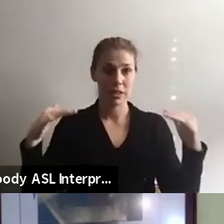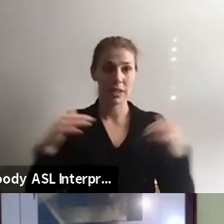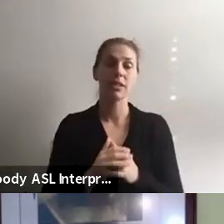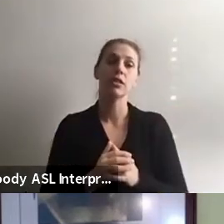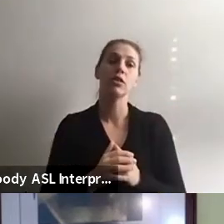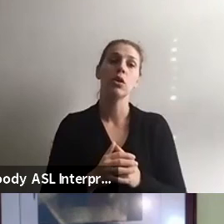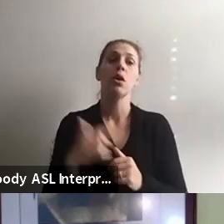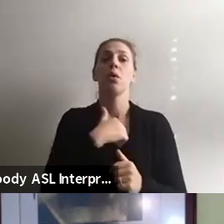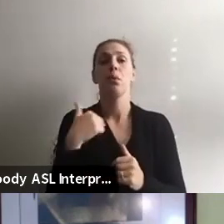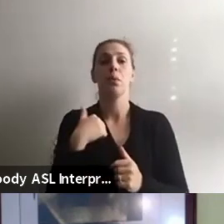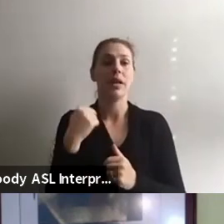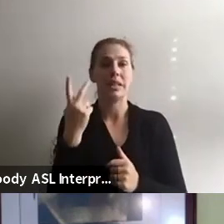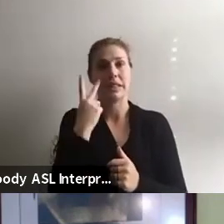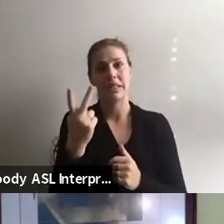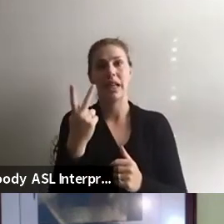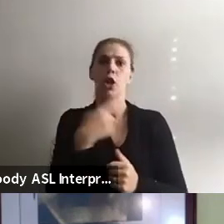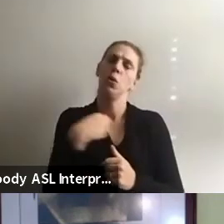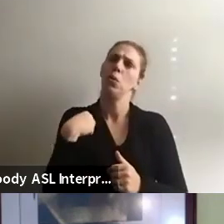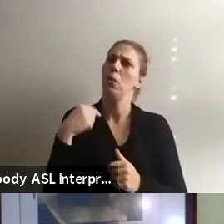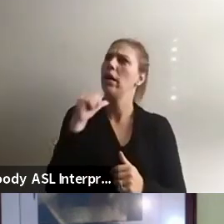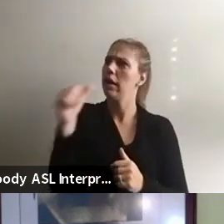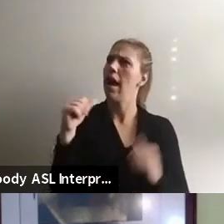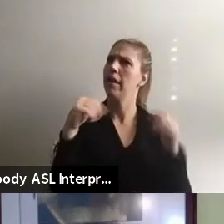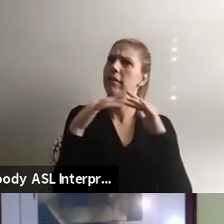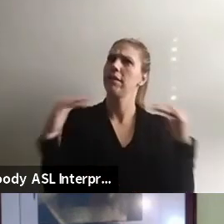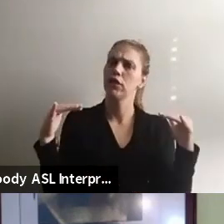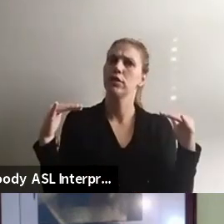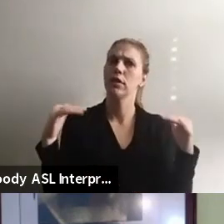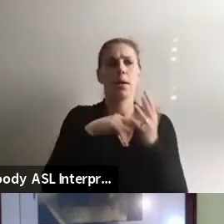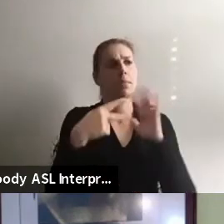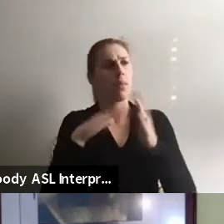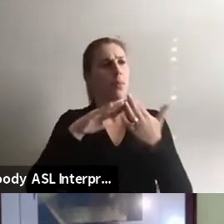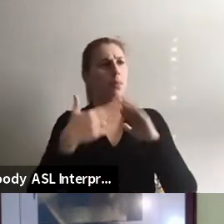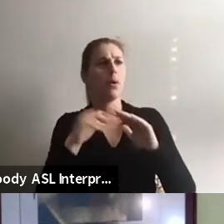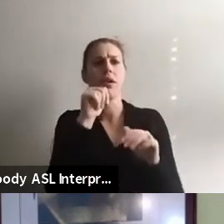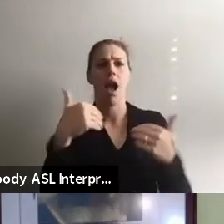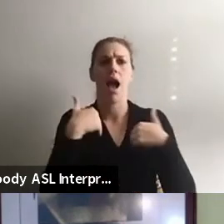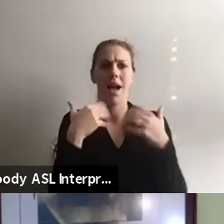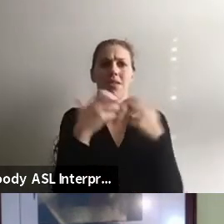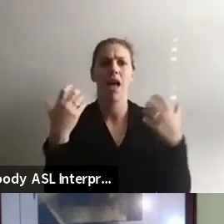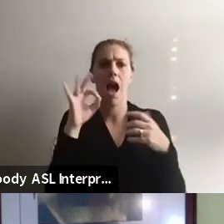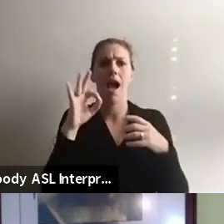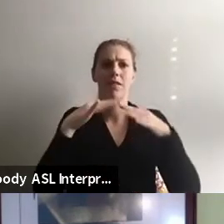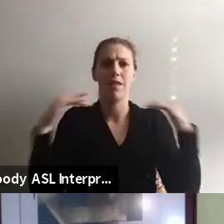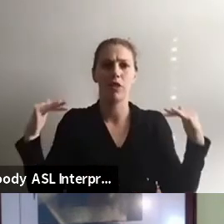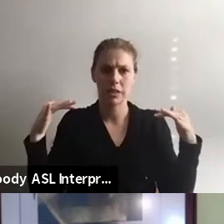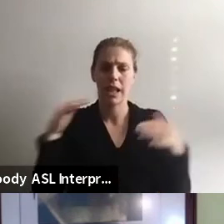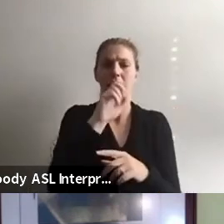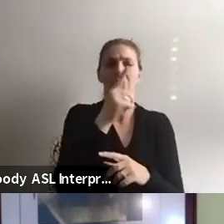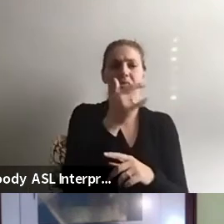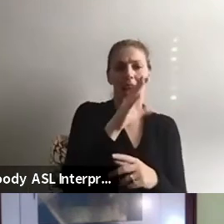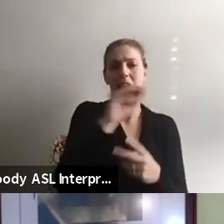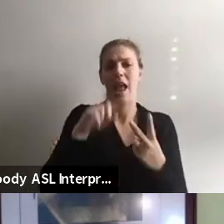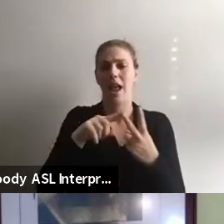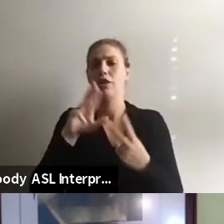We often hear that, well, we're not a very diverse community, meaning the community doesn't have a lot of ethnic or racial diversity, and we would like to reach